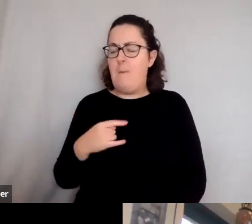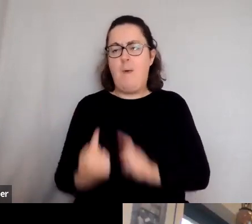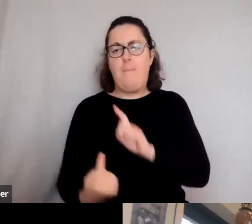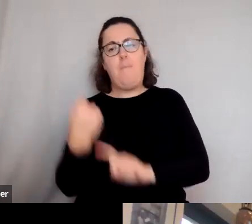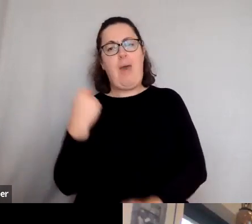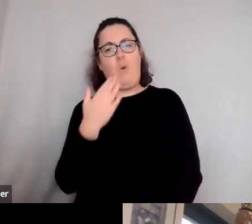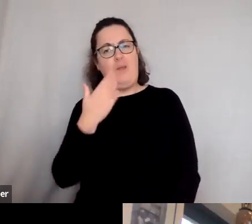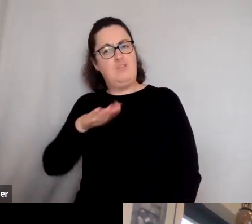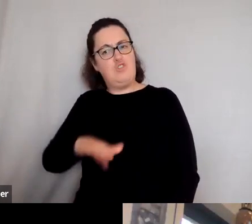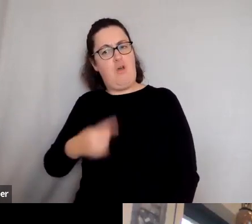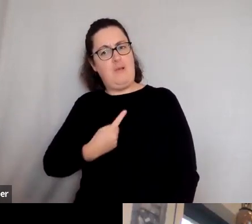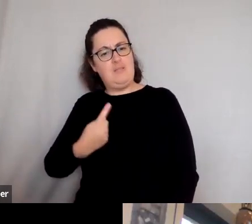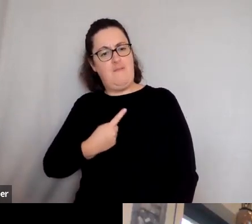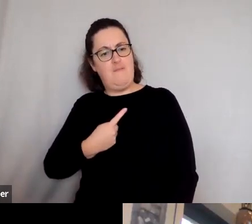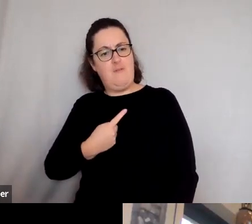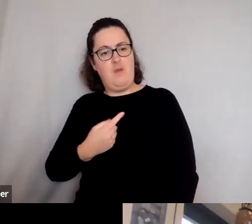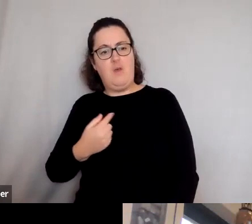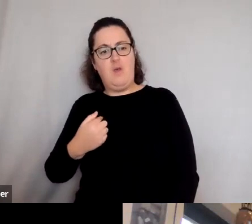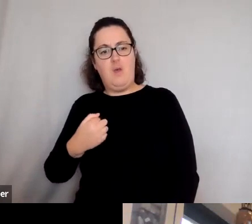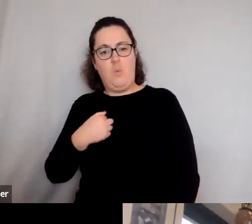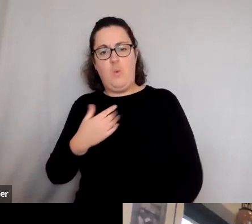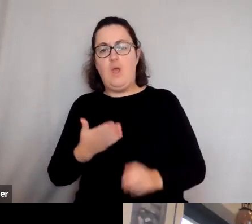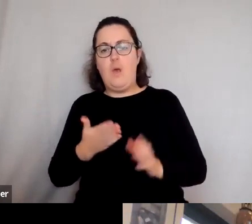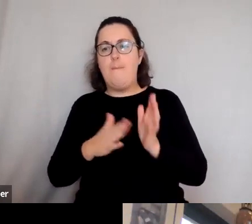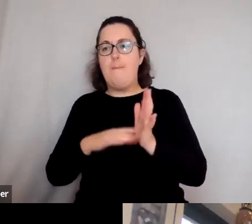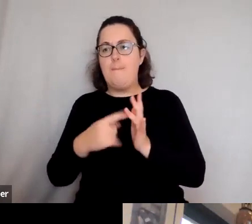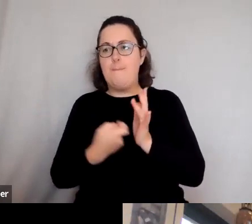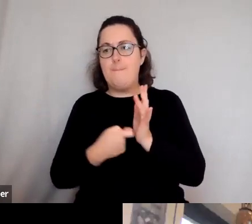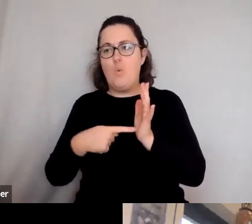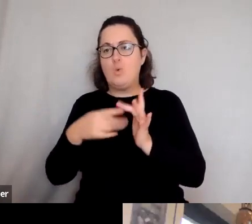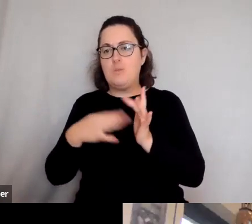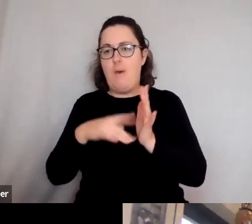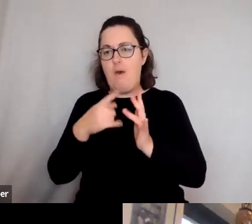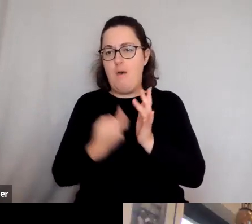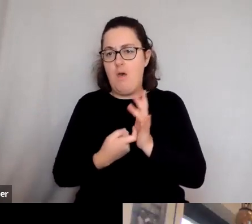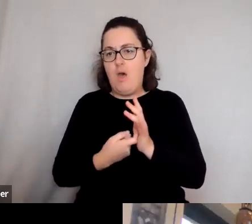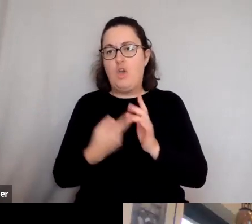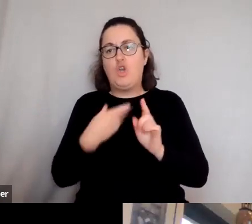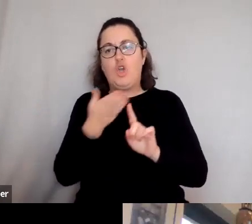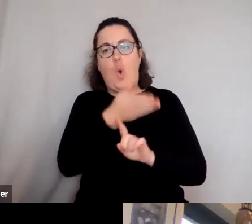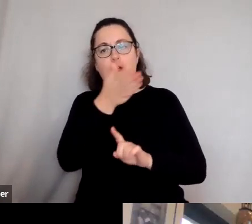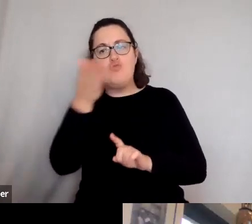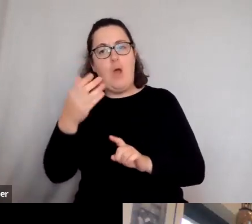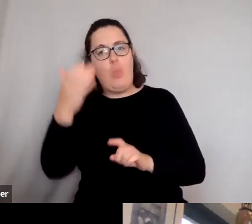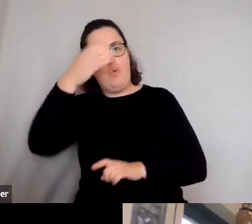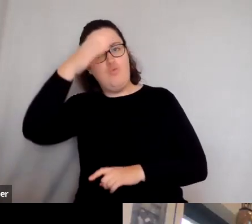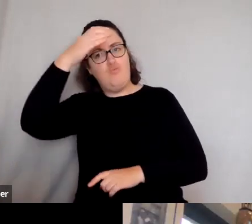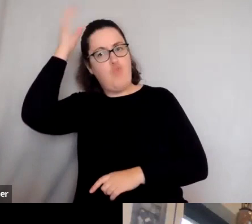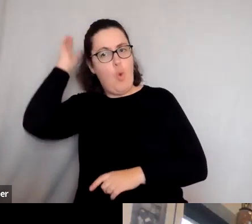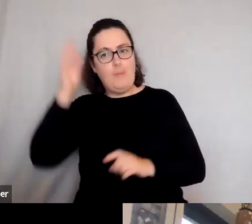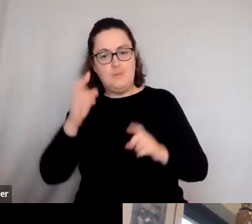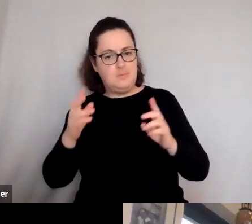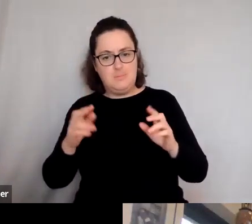there was old Mortimer Wheeler going around the Roman Empire on telly, sitting down and now slightly old fashioned way,